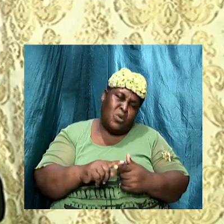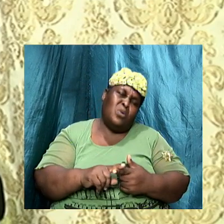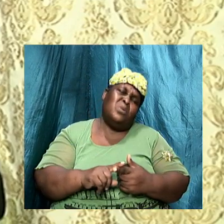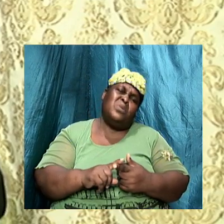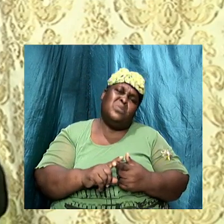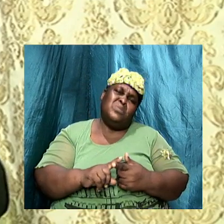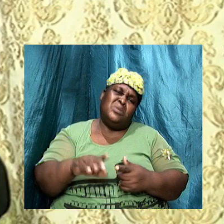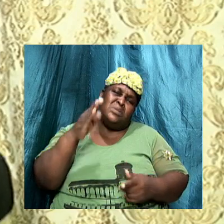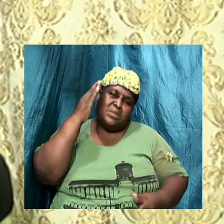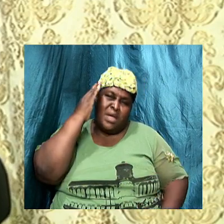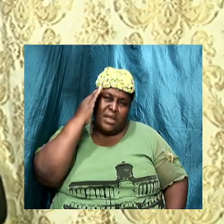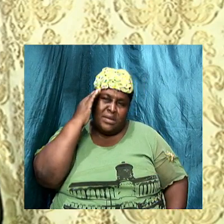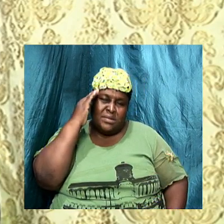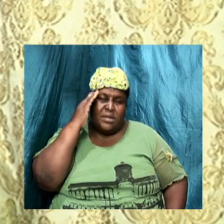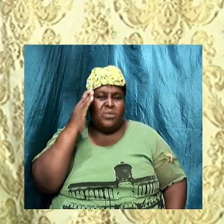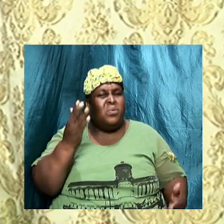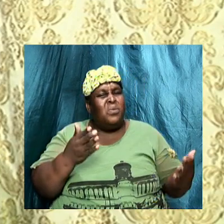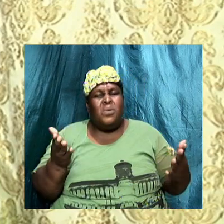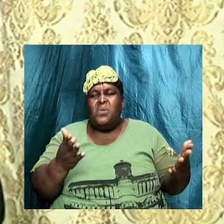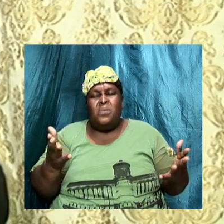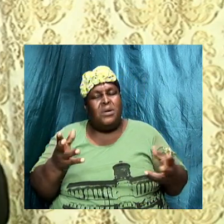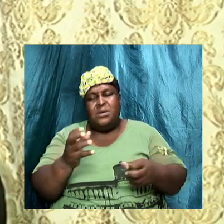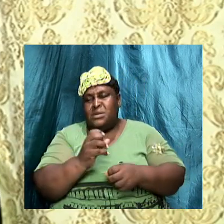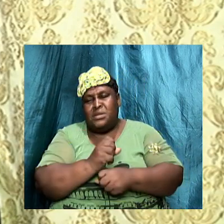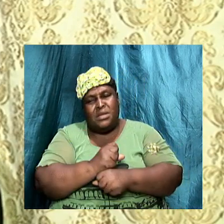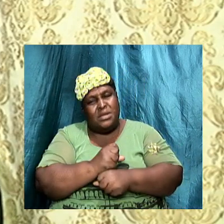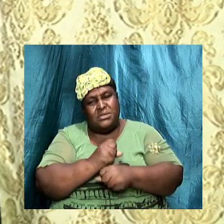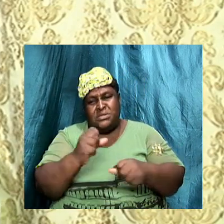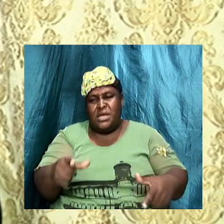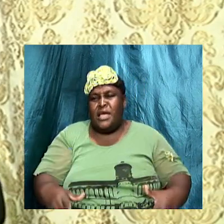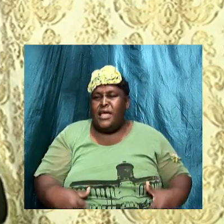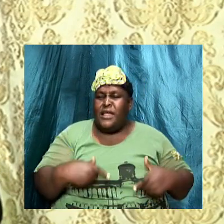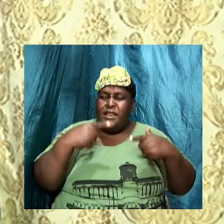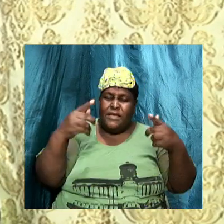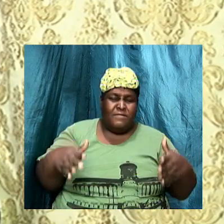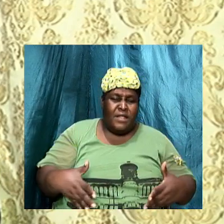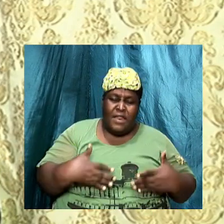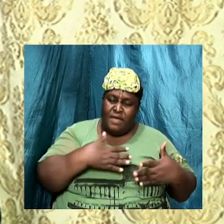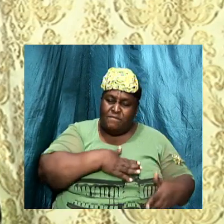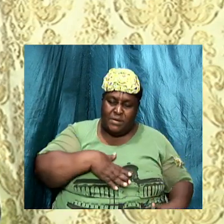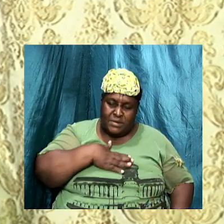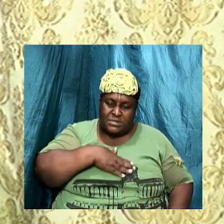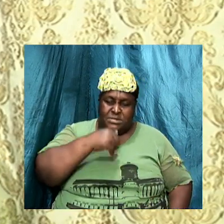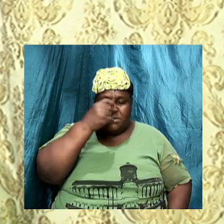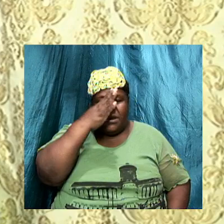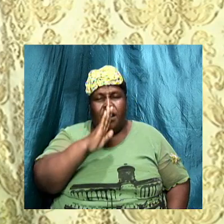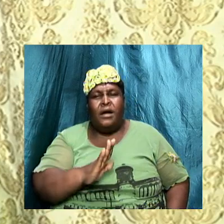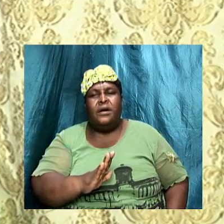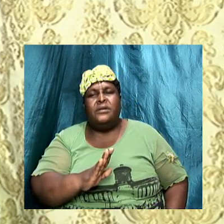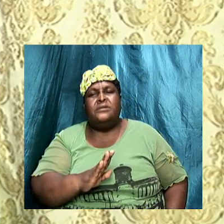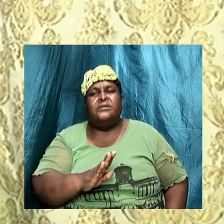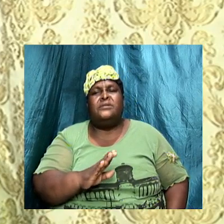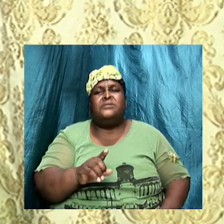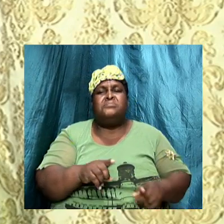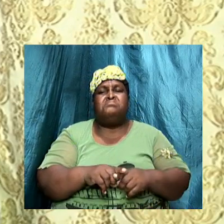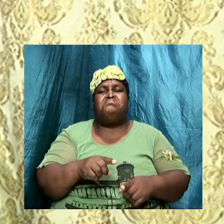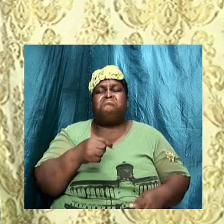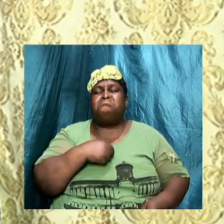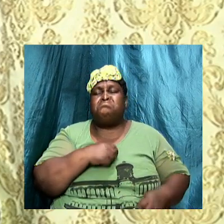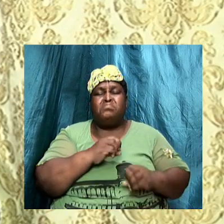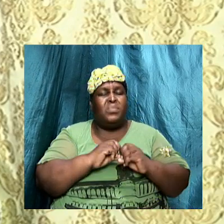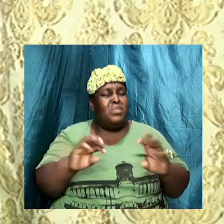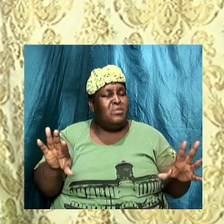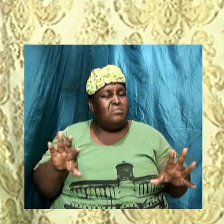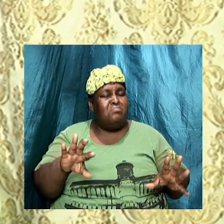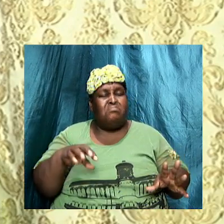are going to, whatever it takes, live the life pleasing to God. As I have been saying, none of